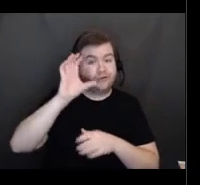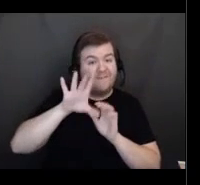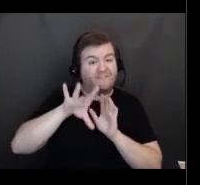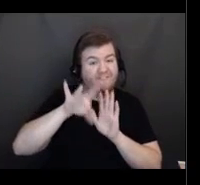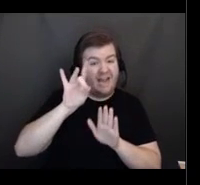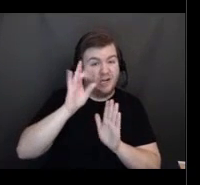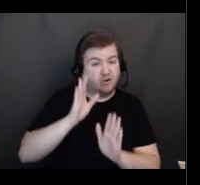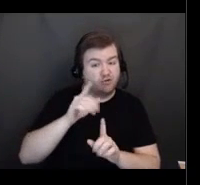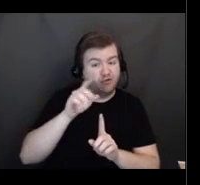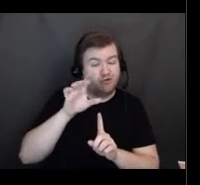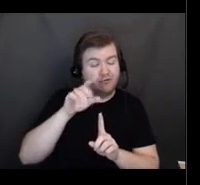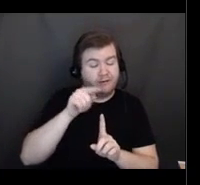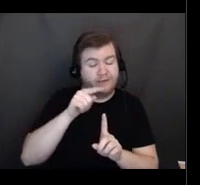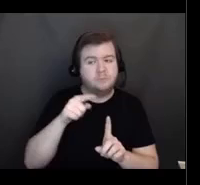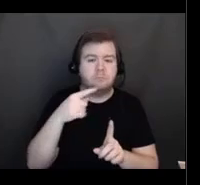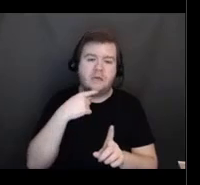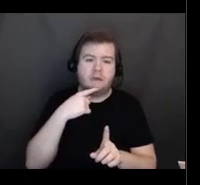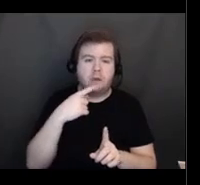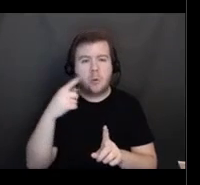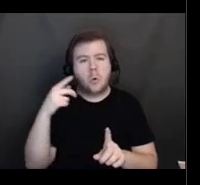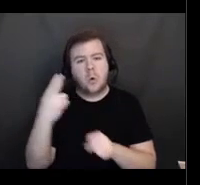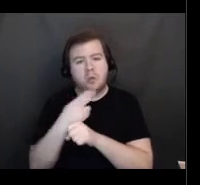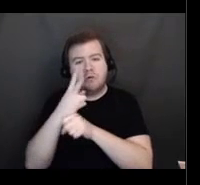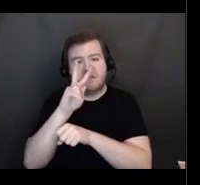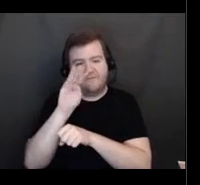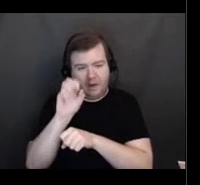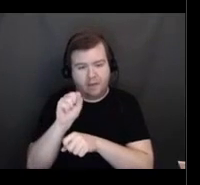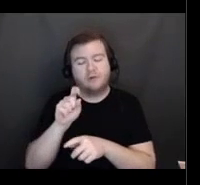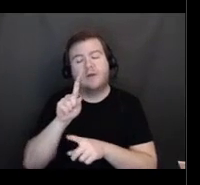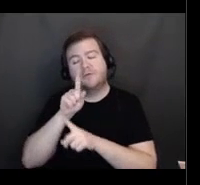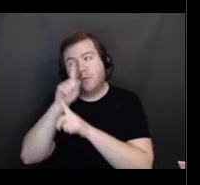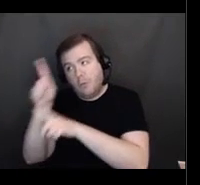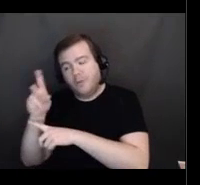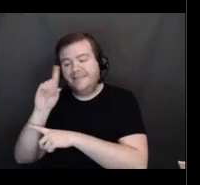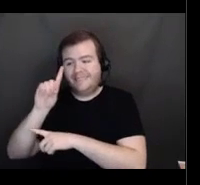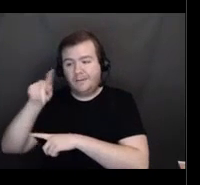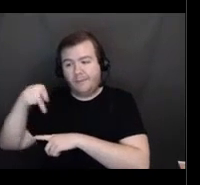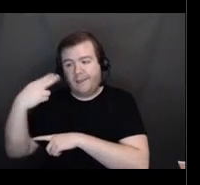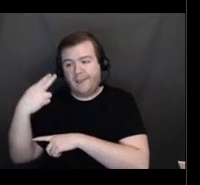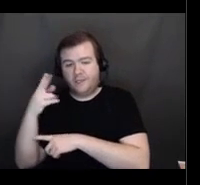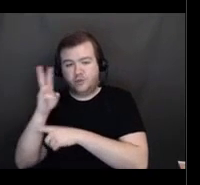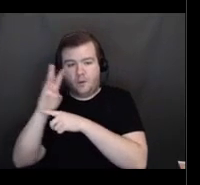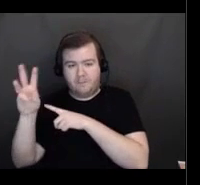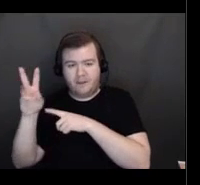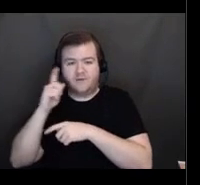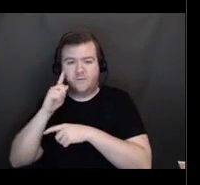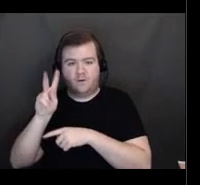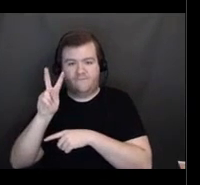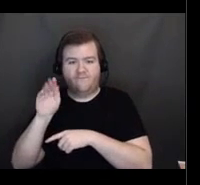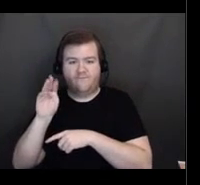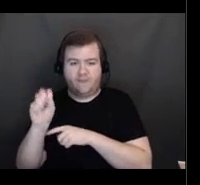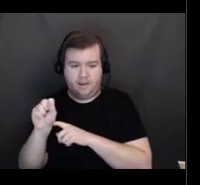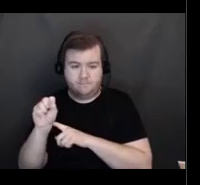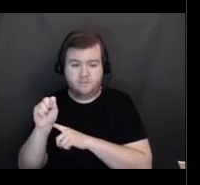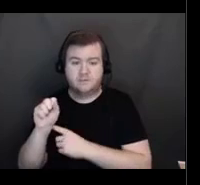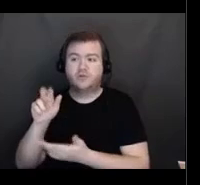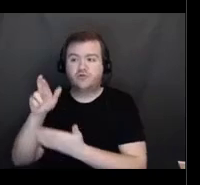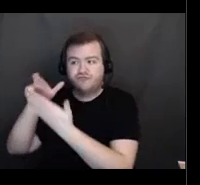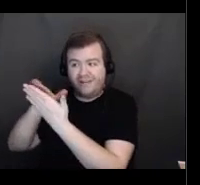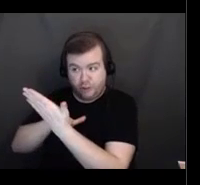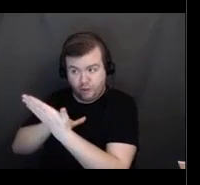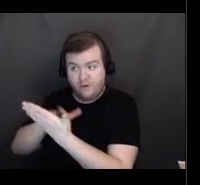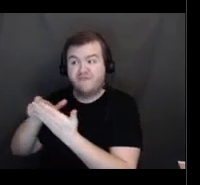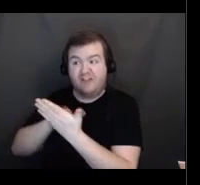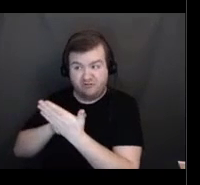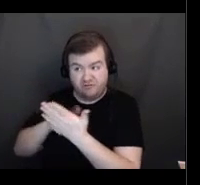go to the DPH VAMS webpage to register. And once registered, they will schedule their appointment